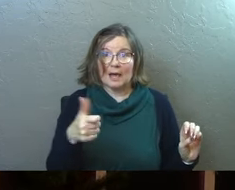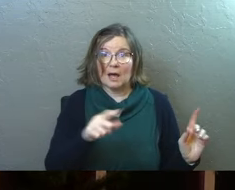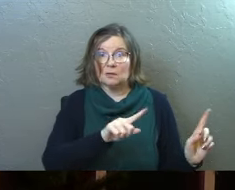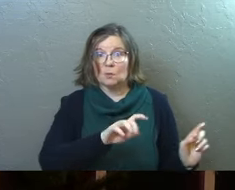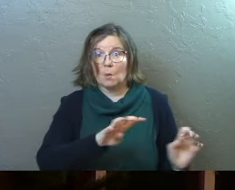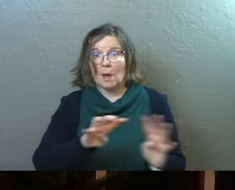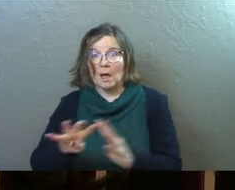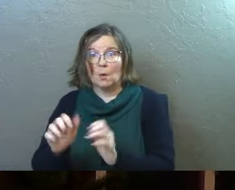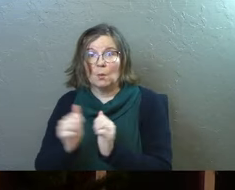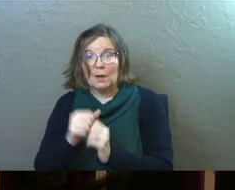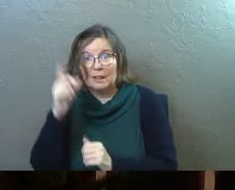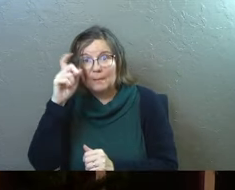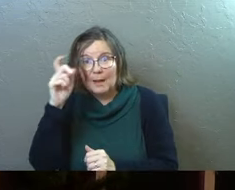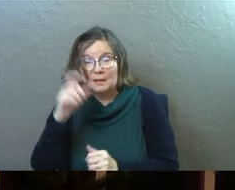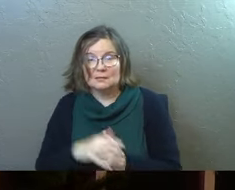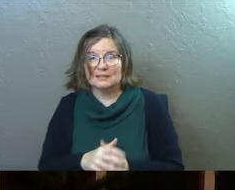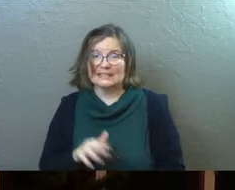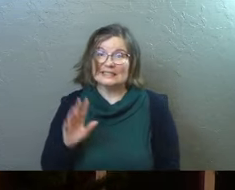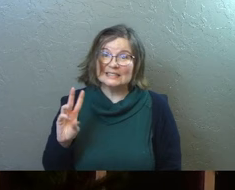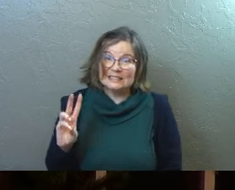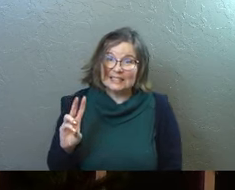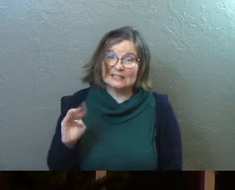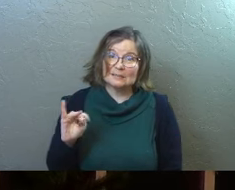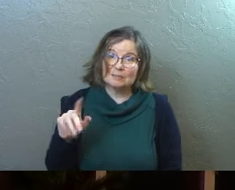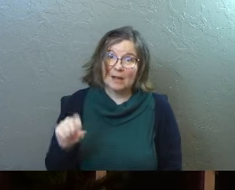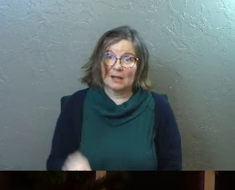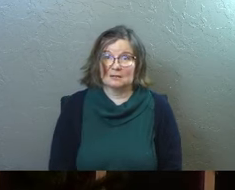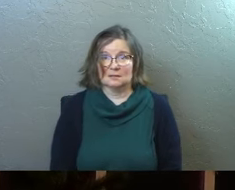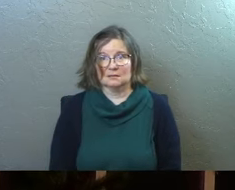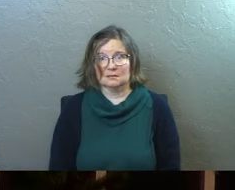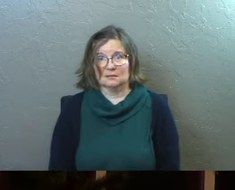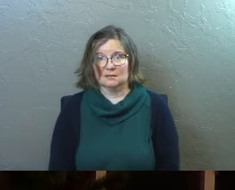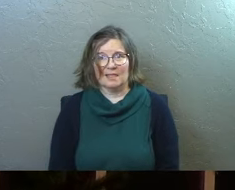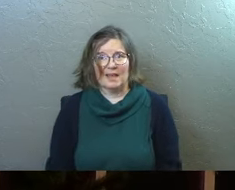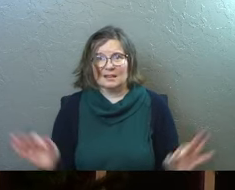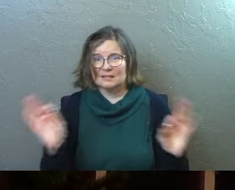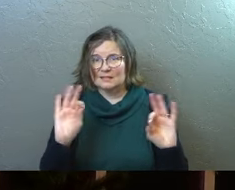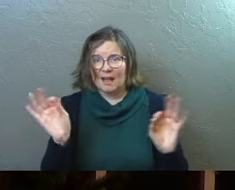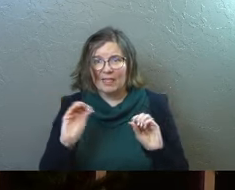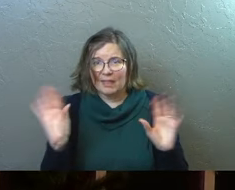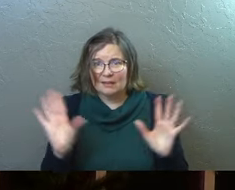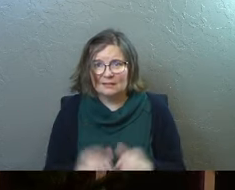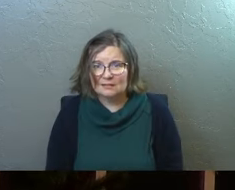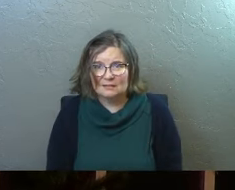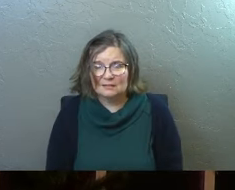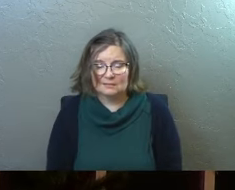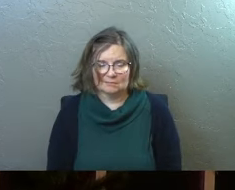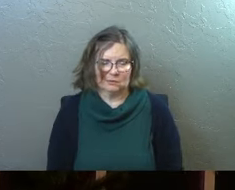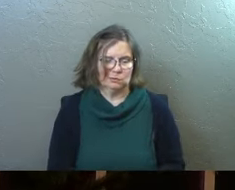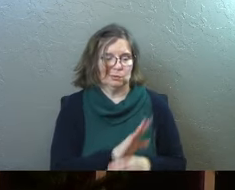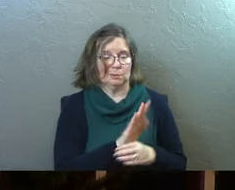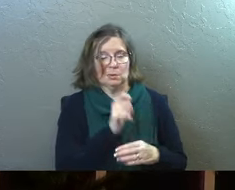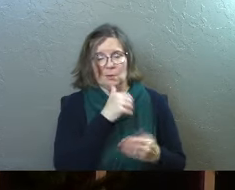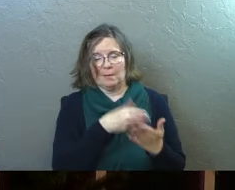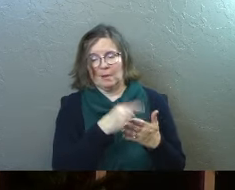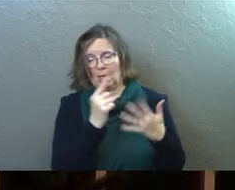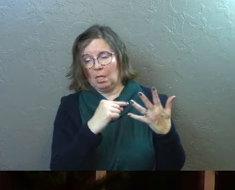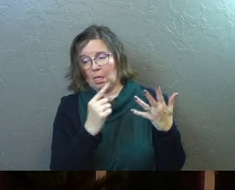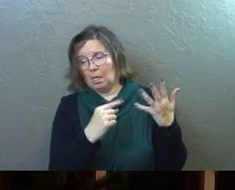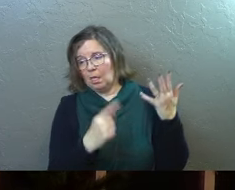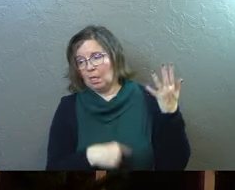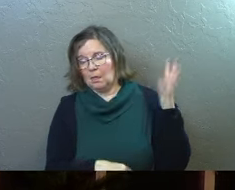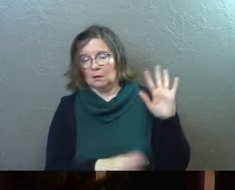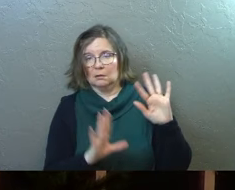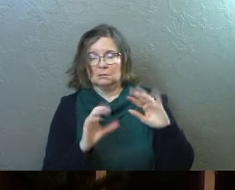six miles. That's nothing too busy and don't have money. And what will